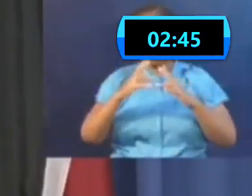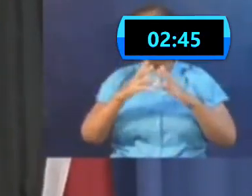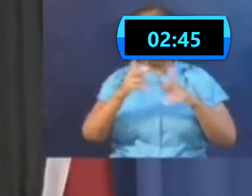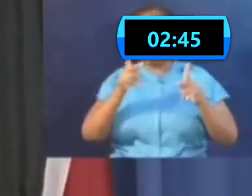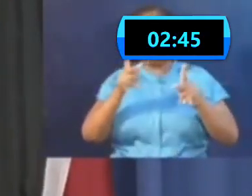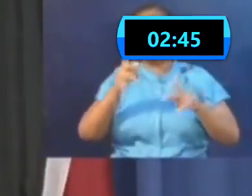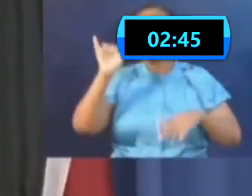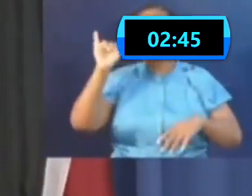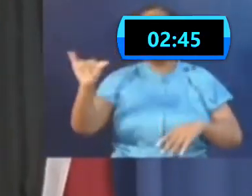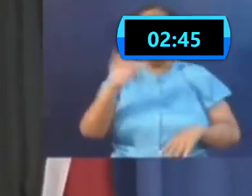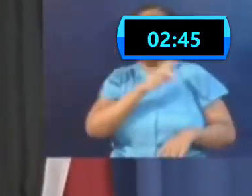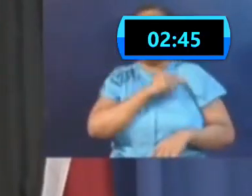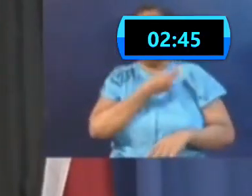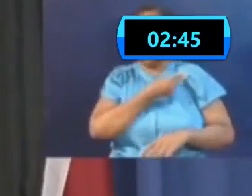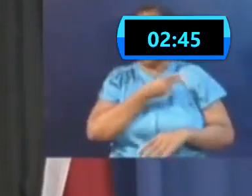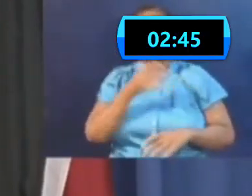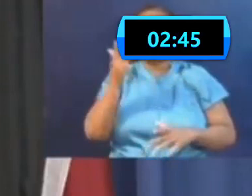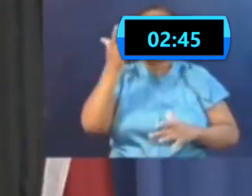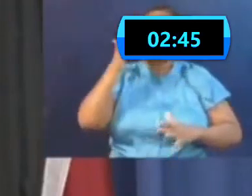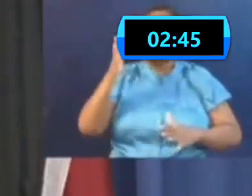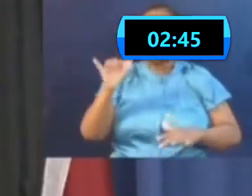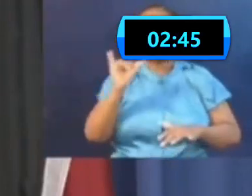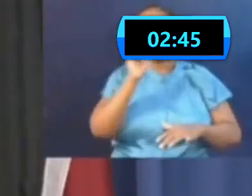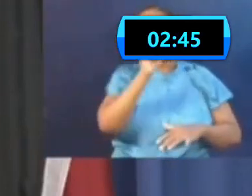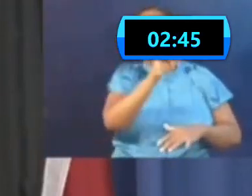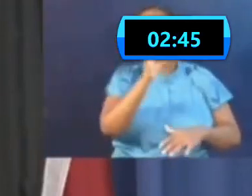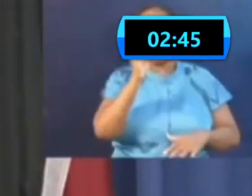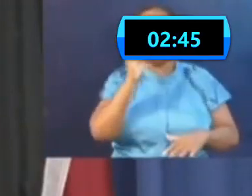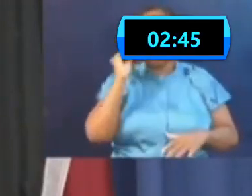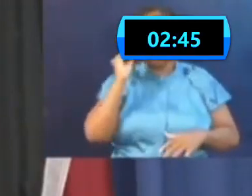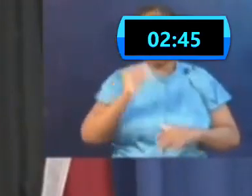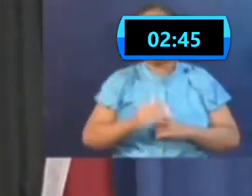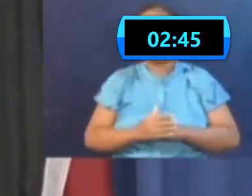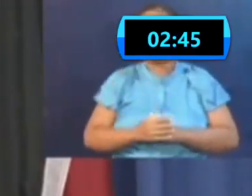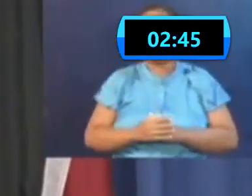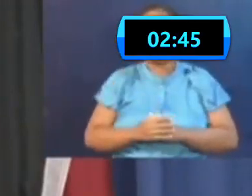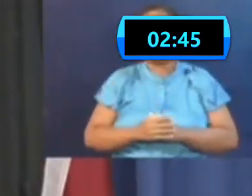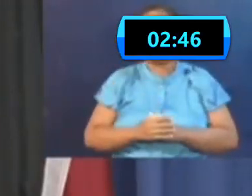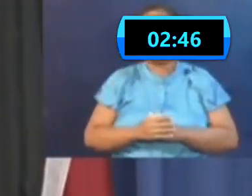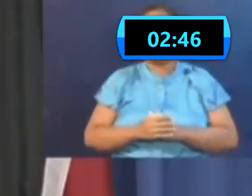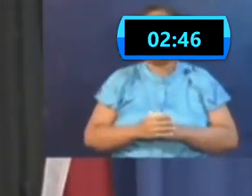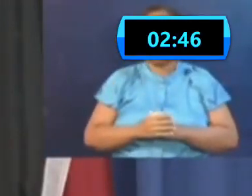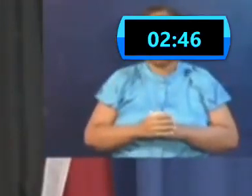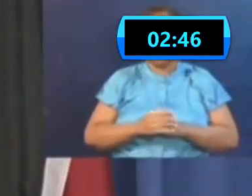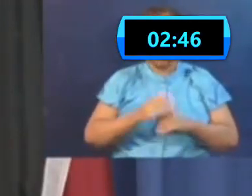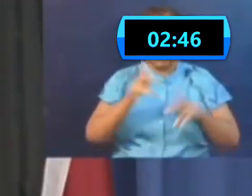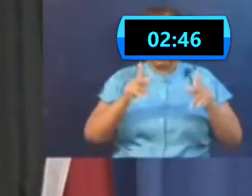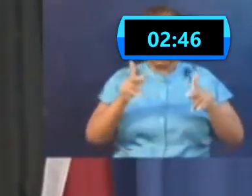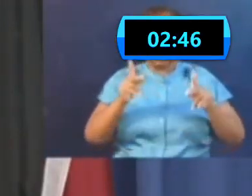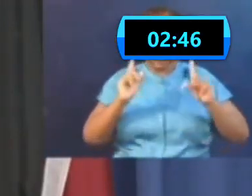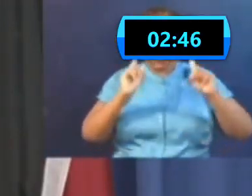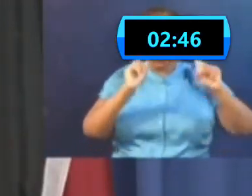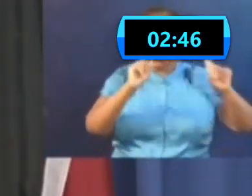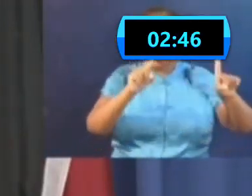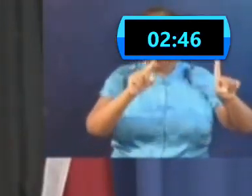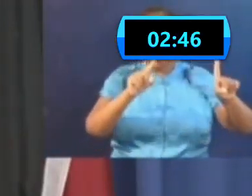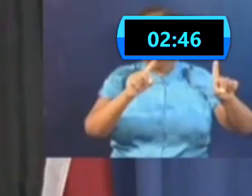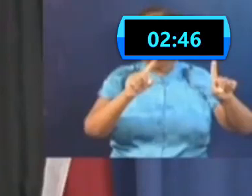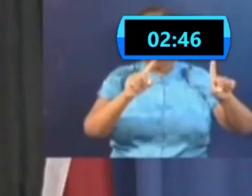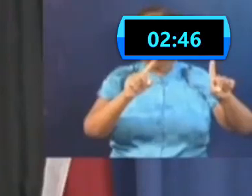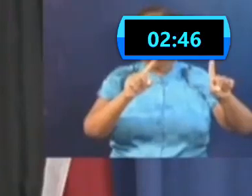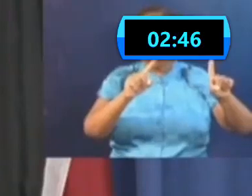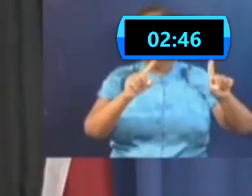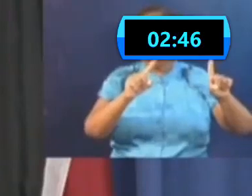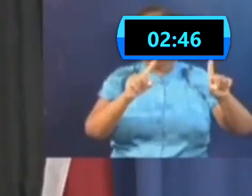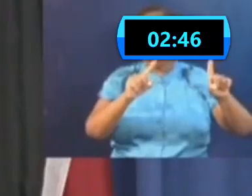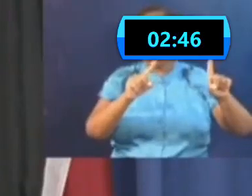that might be moderately or severely ill. In the step-down facilities, if persons have to come in based on the criteria Minister described, they